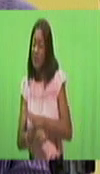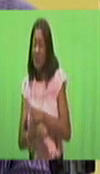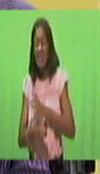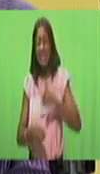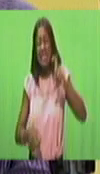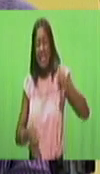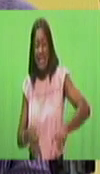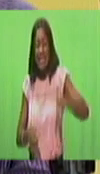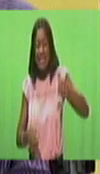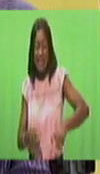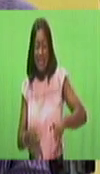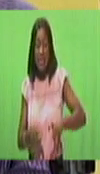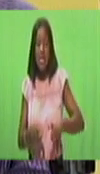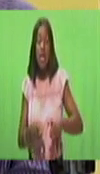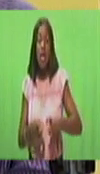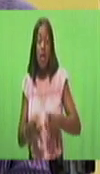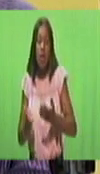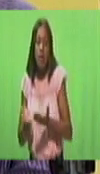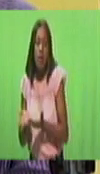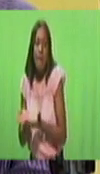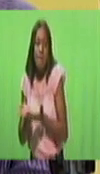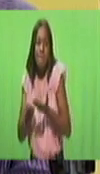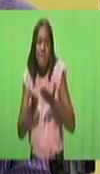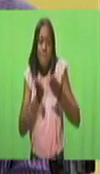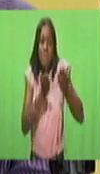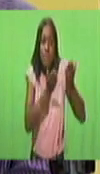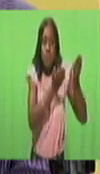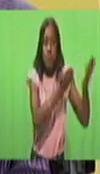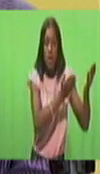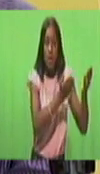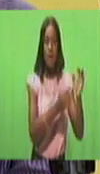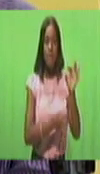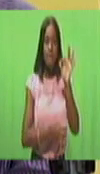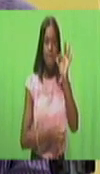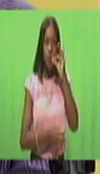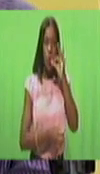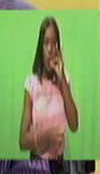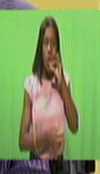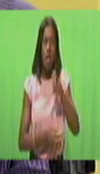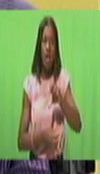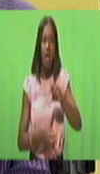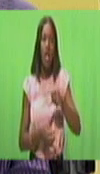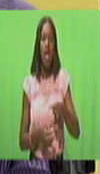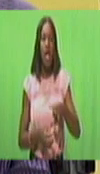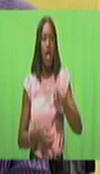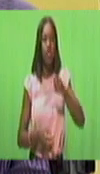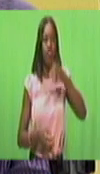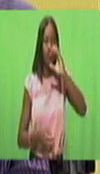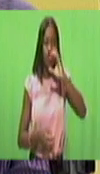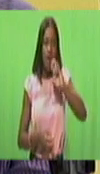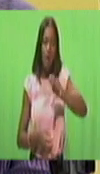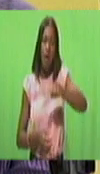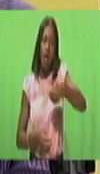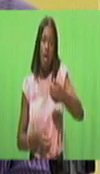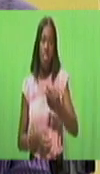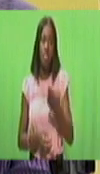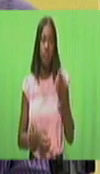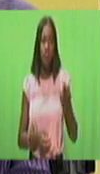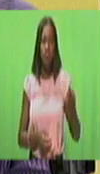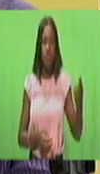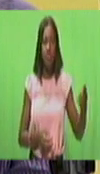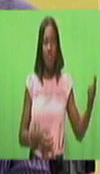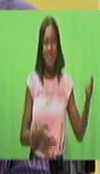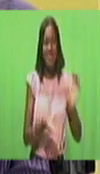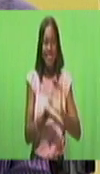to bring for us our food and our drink and our